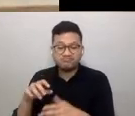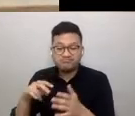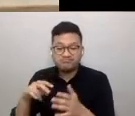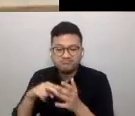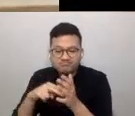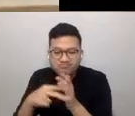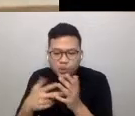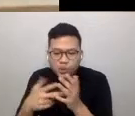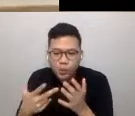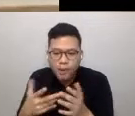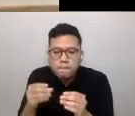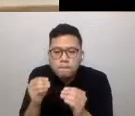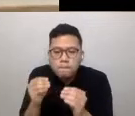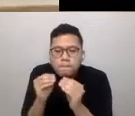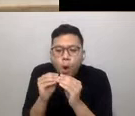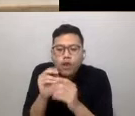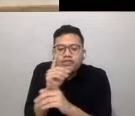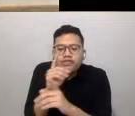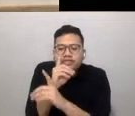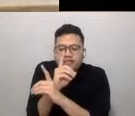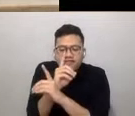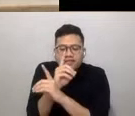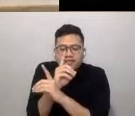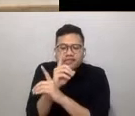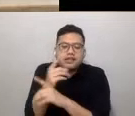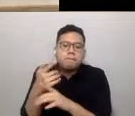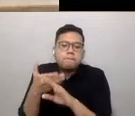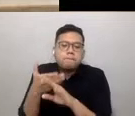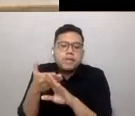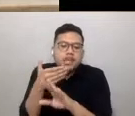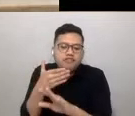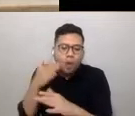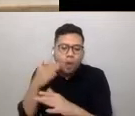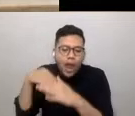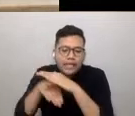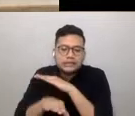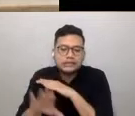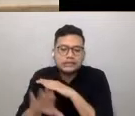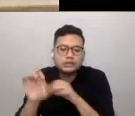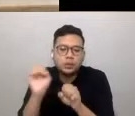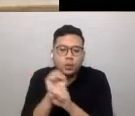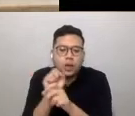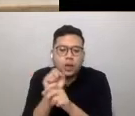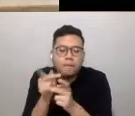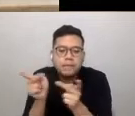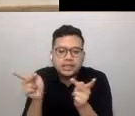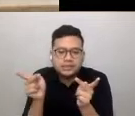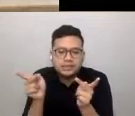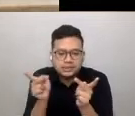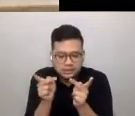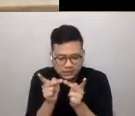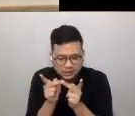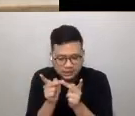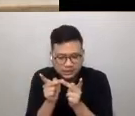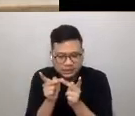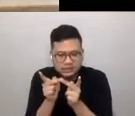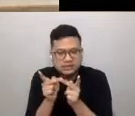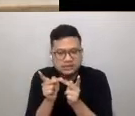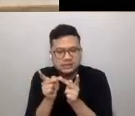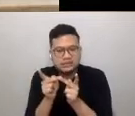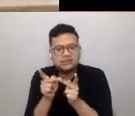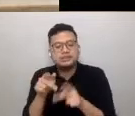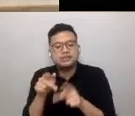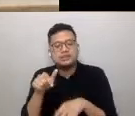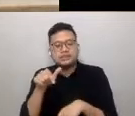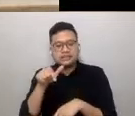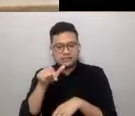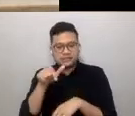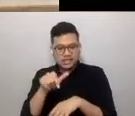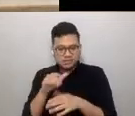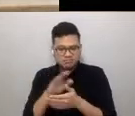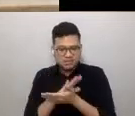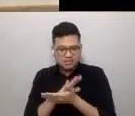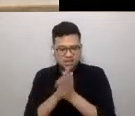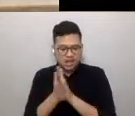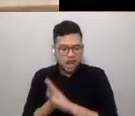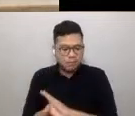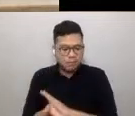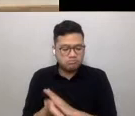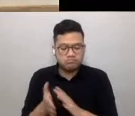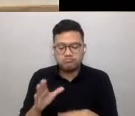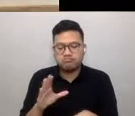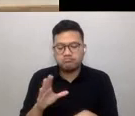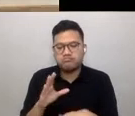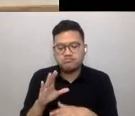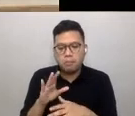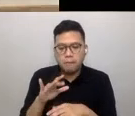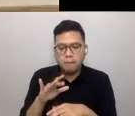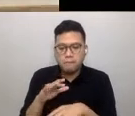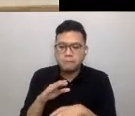Despite the sanitised experience, the office lures us back as an employee's comfort blanket of normality and an employer's